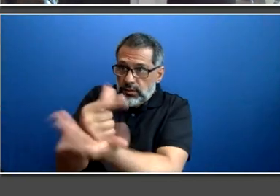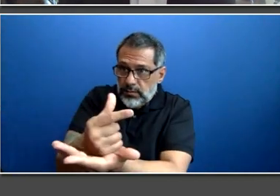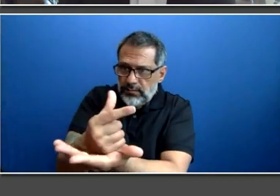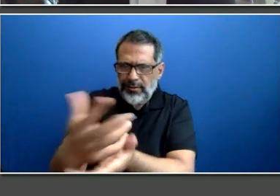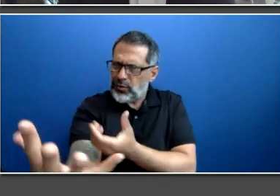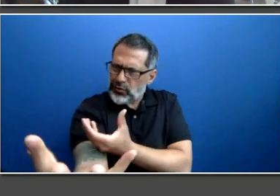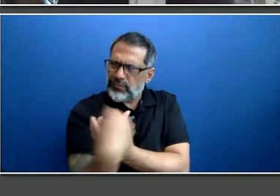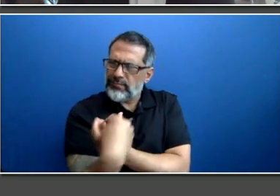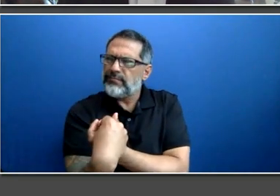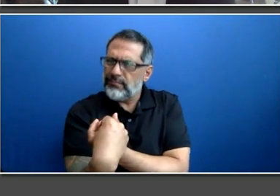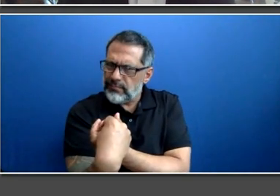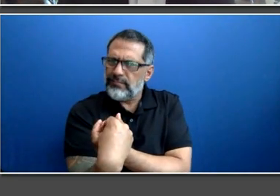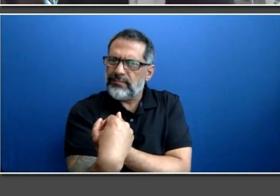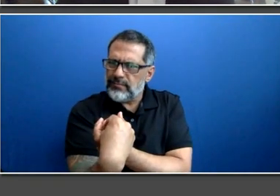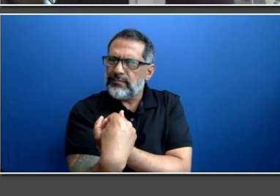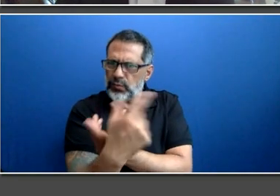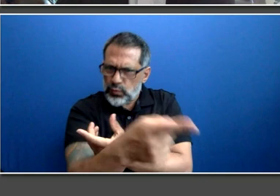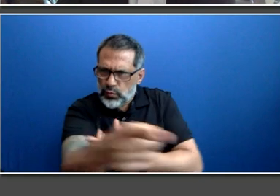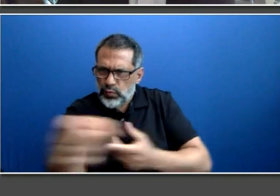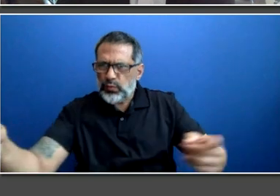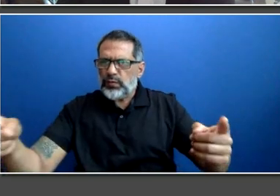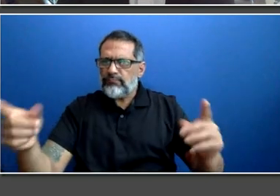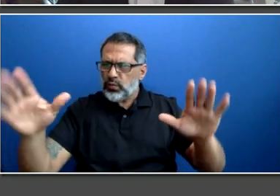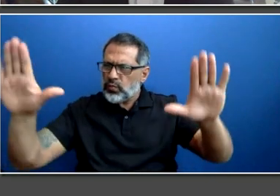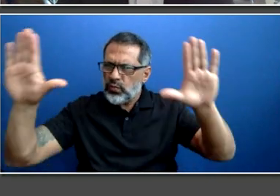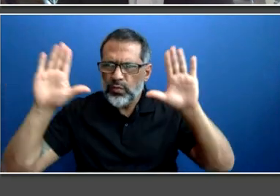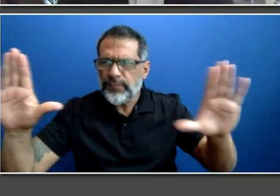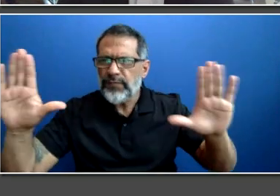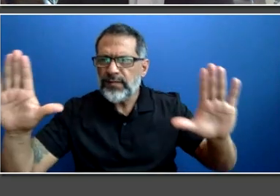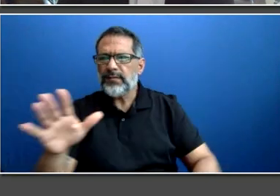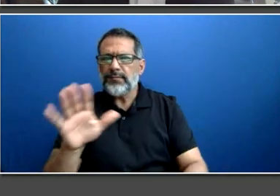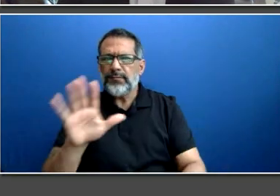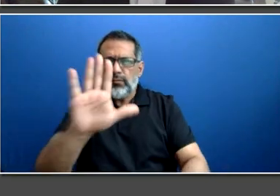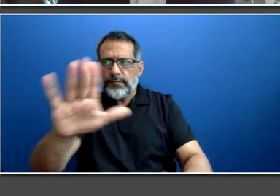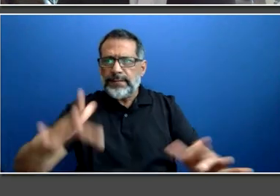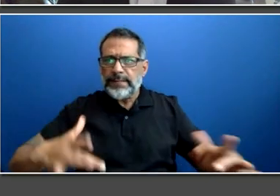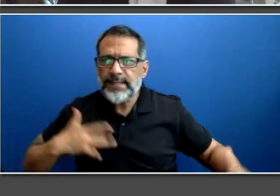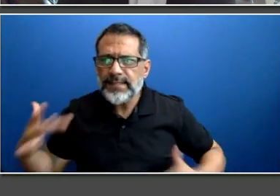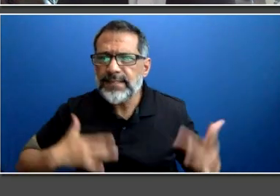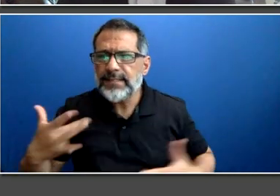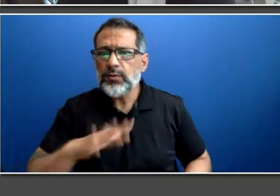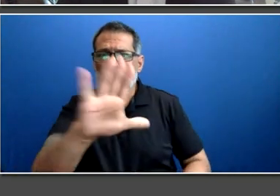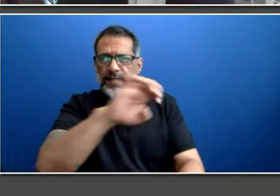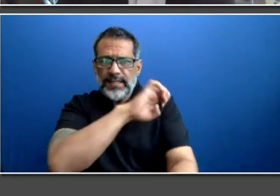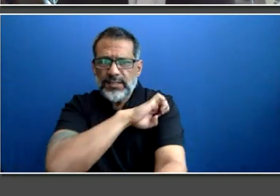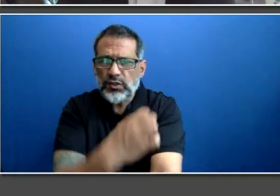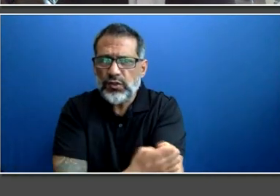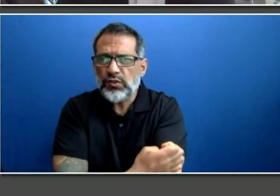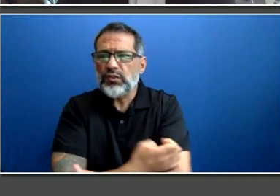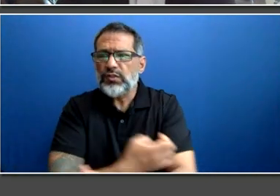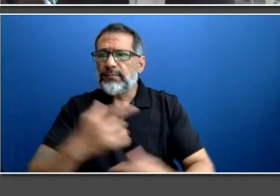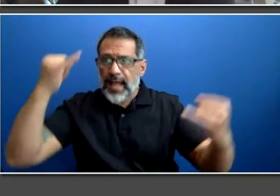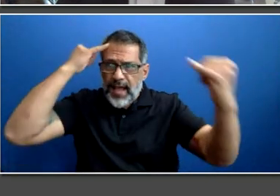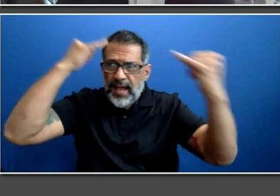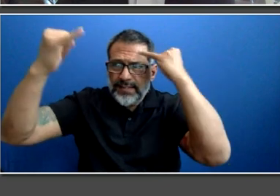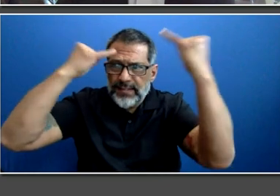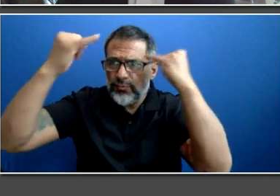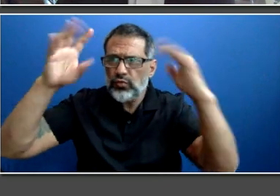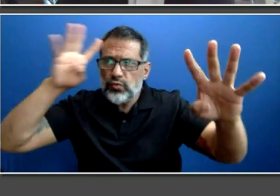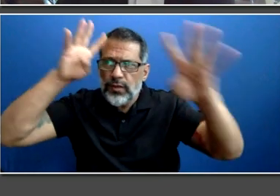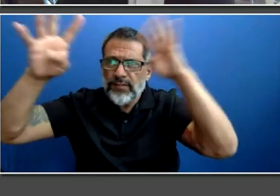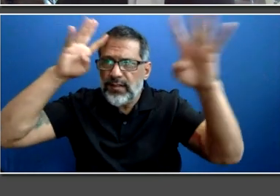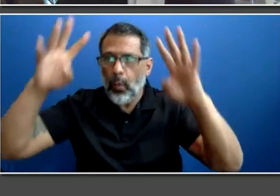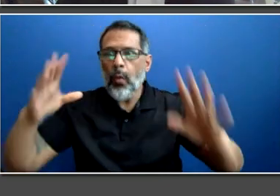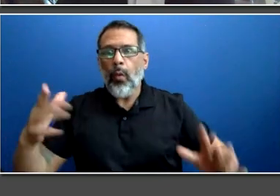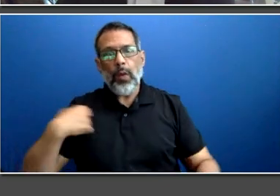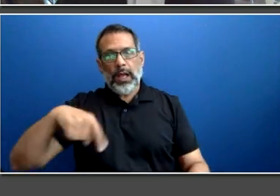graduates. We want your enthusiasm. We want your ideas, your excitement, your innovation, and we really do want you to take a good look at this